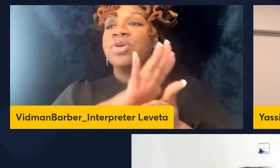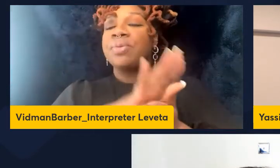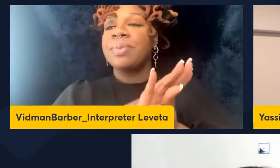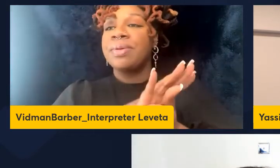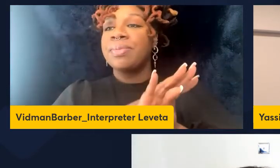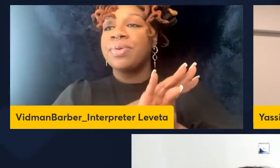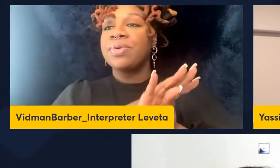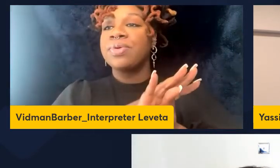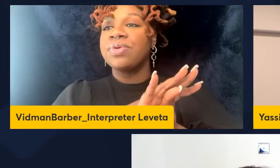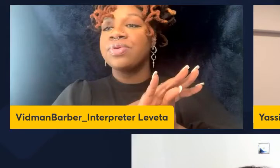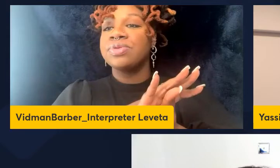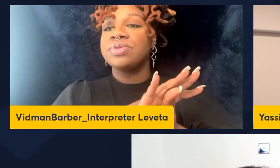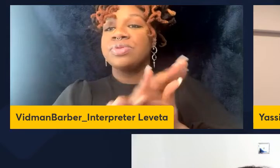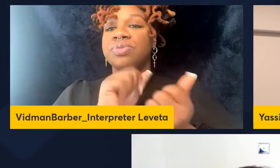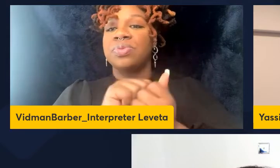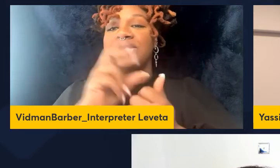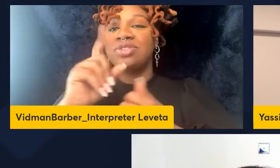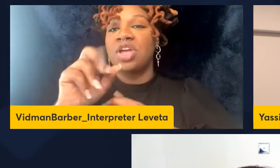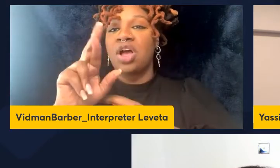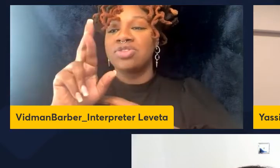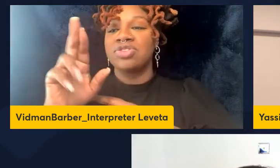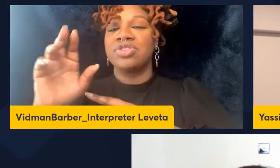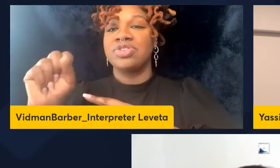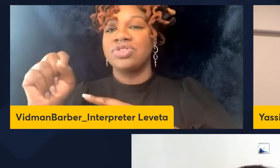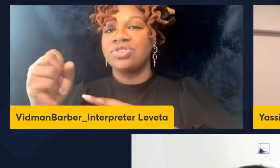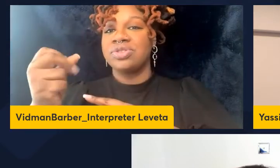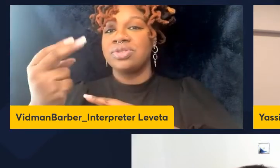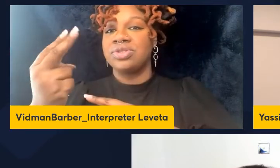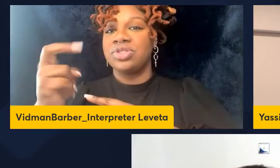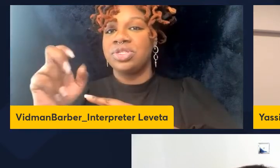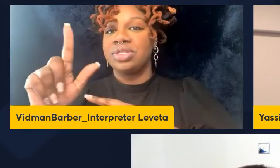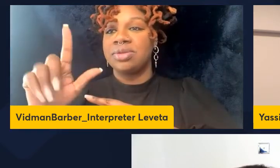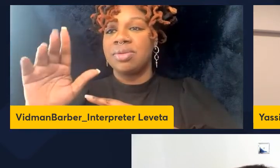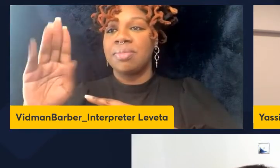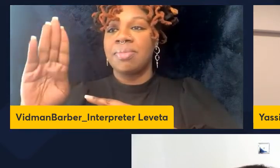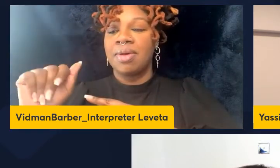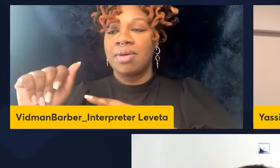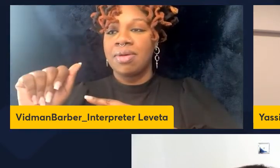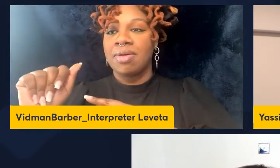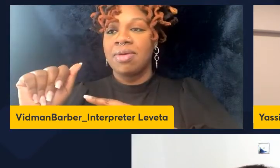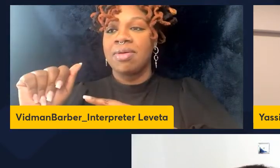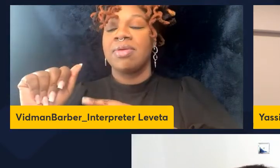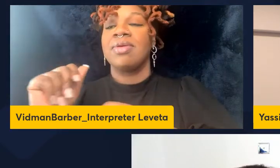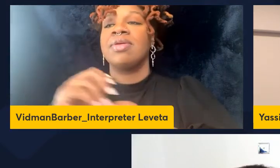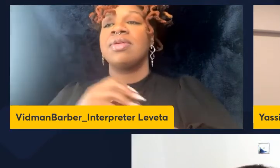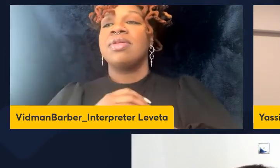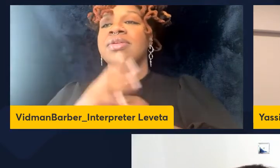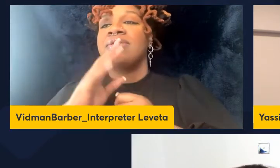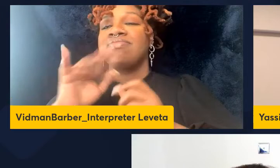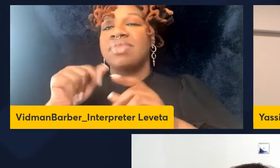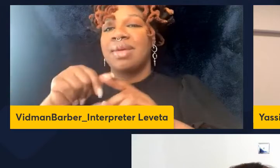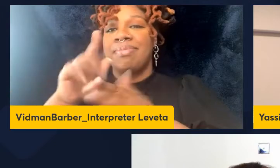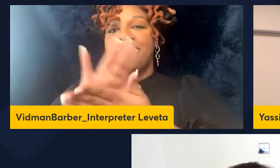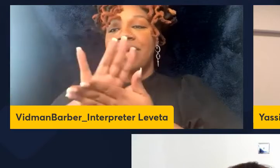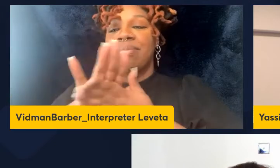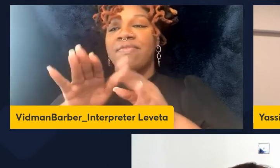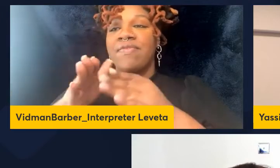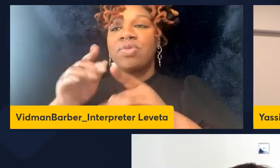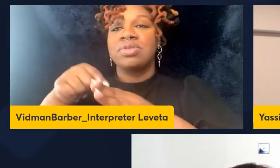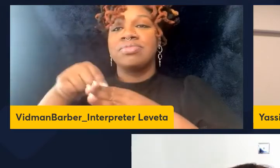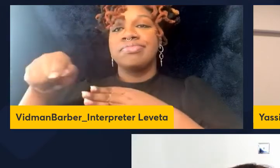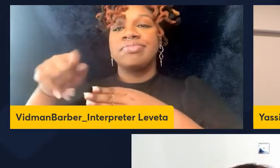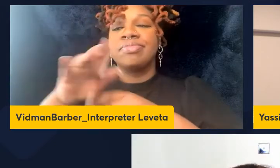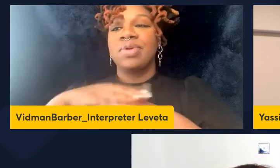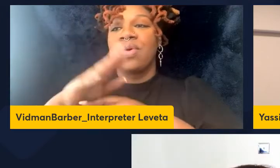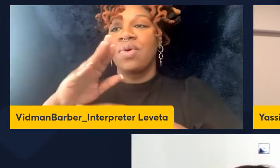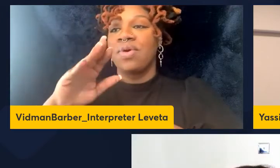Shoksi on identifying new therapeutic targets and evaluating cost-targeted therapies as a strategy to